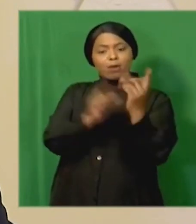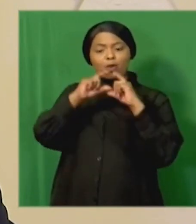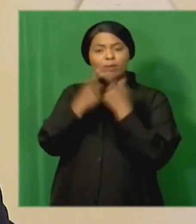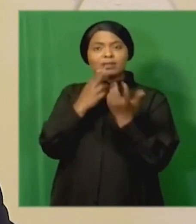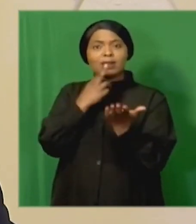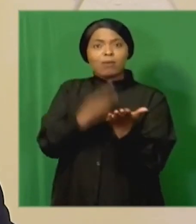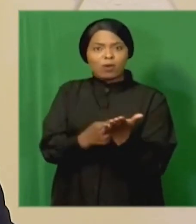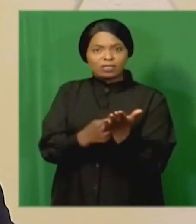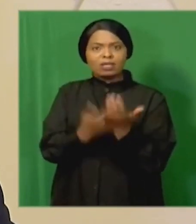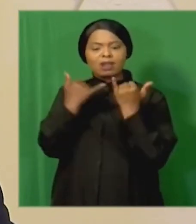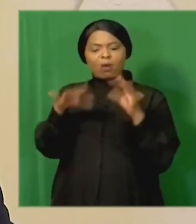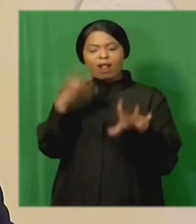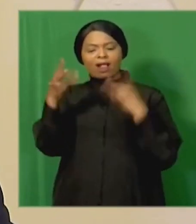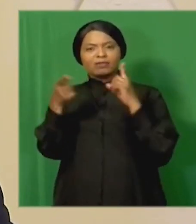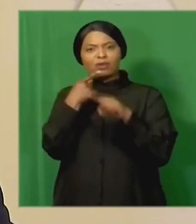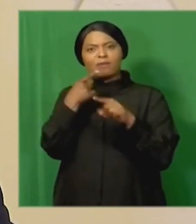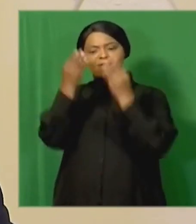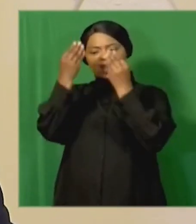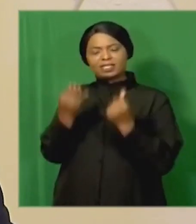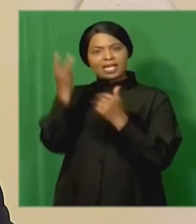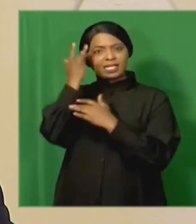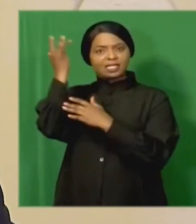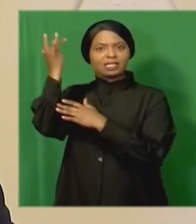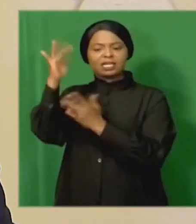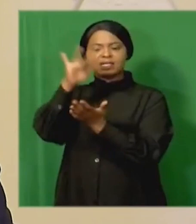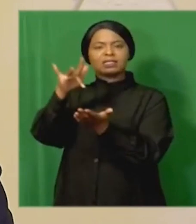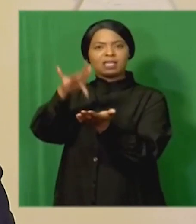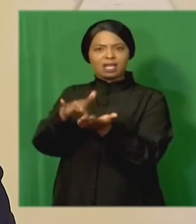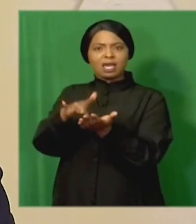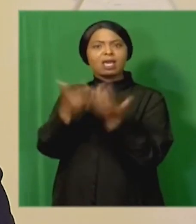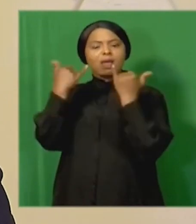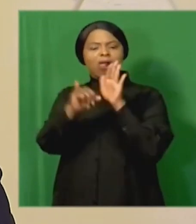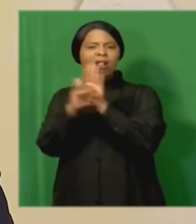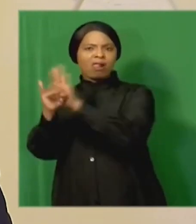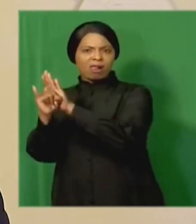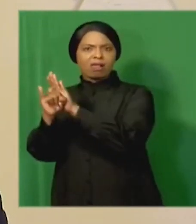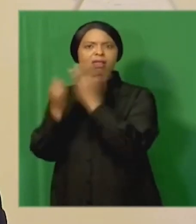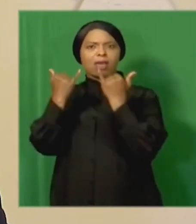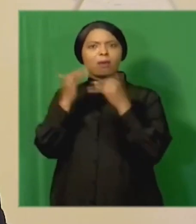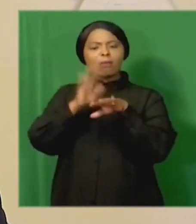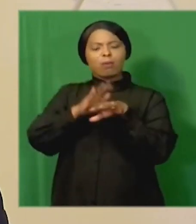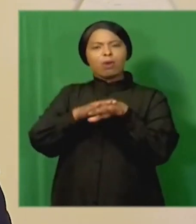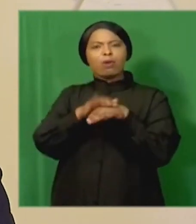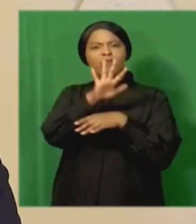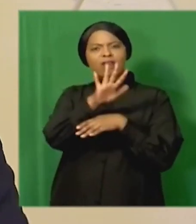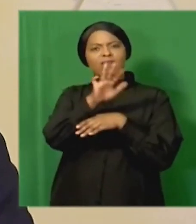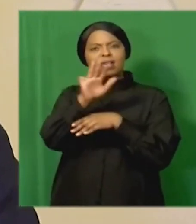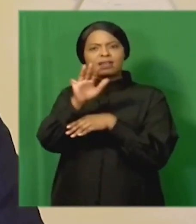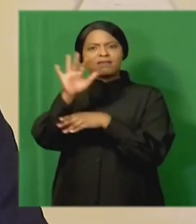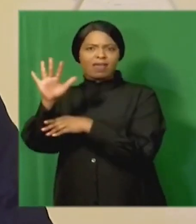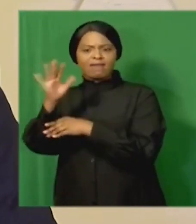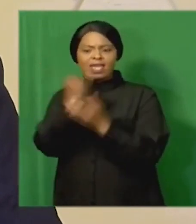analysis by the financial intelligence center has identified a further 595